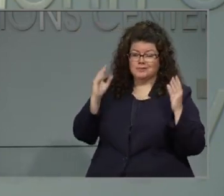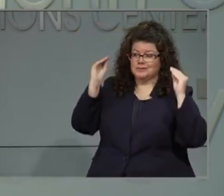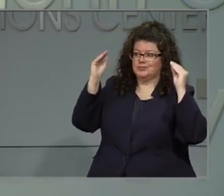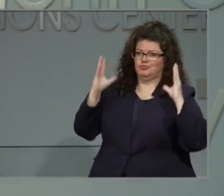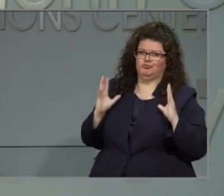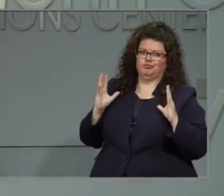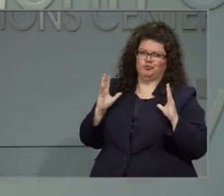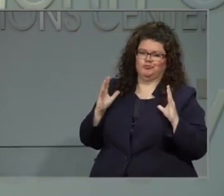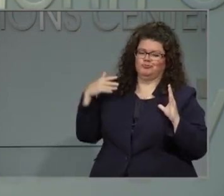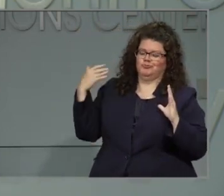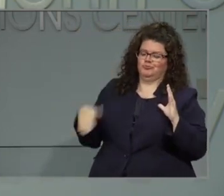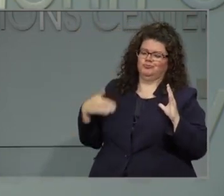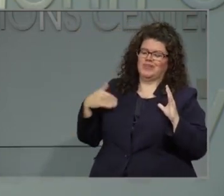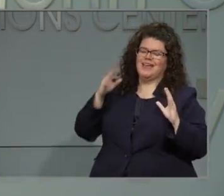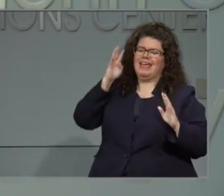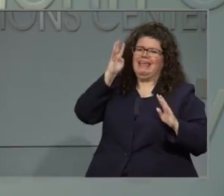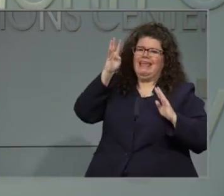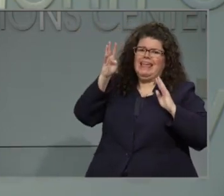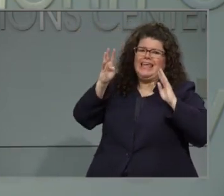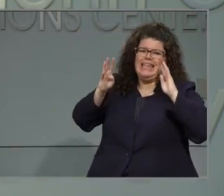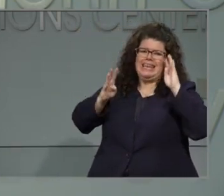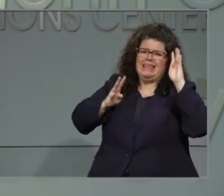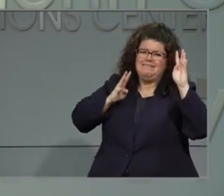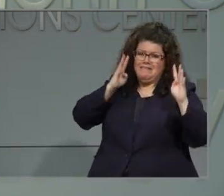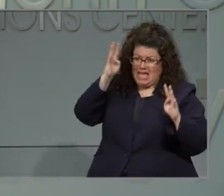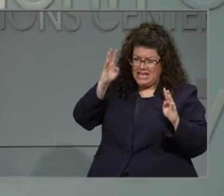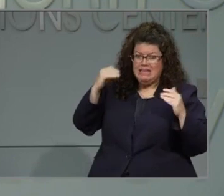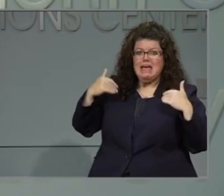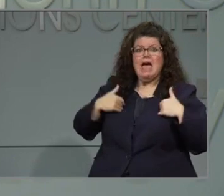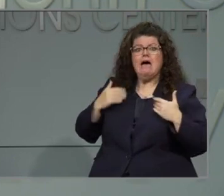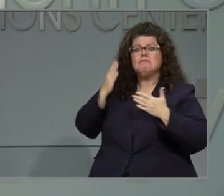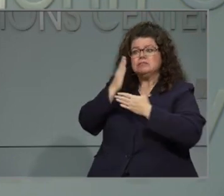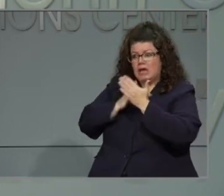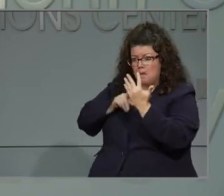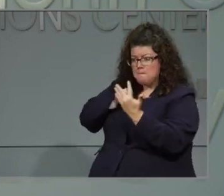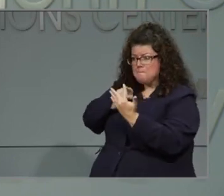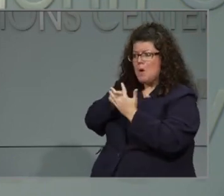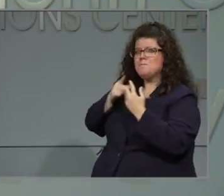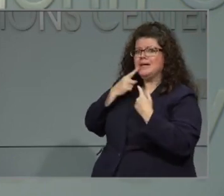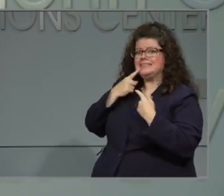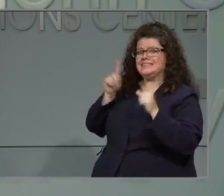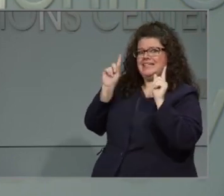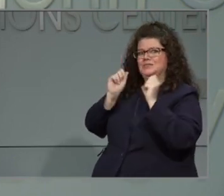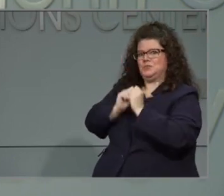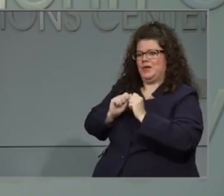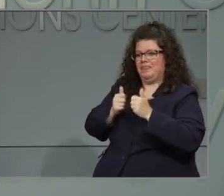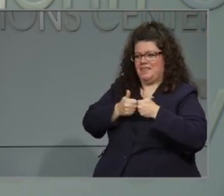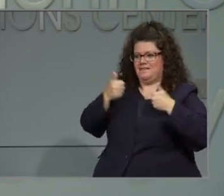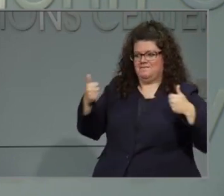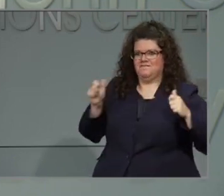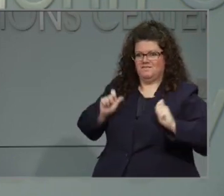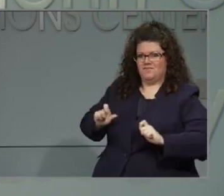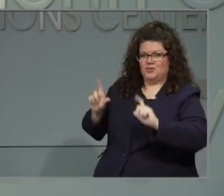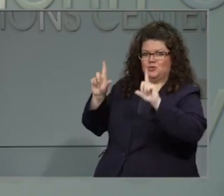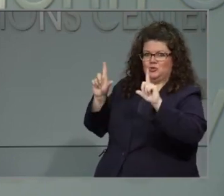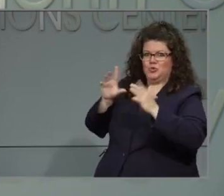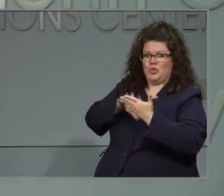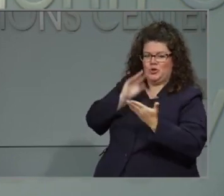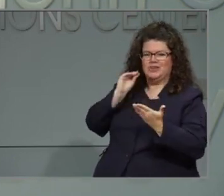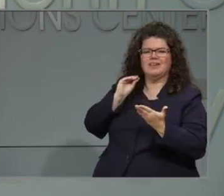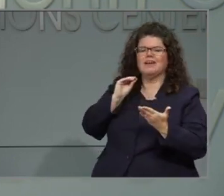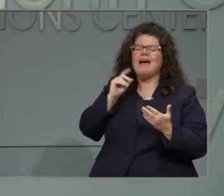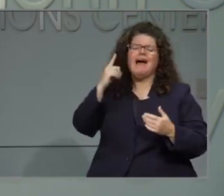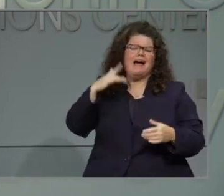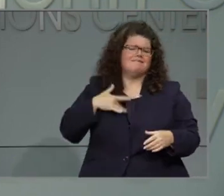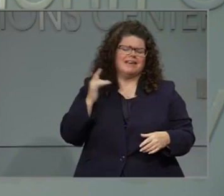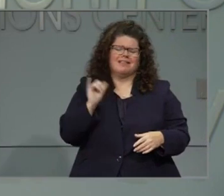and who have been able to have some success with remote learning. I think everybody agrees that in-person learning,